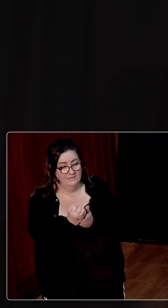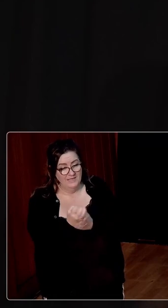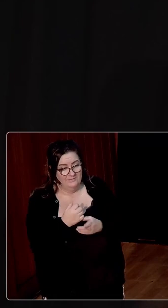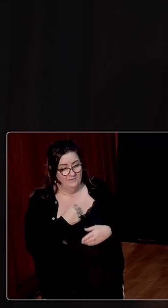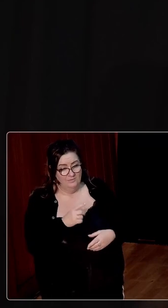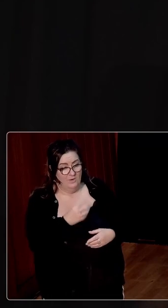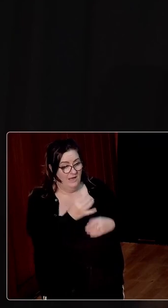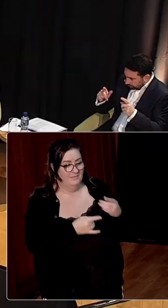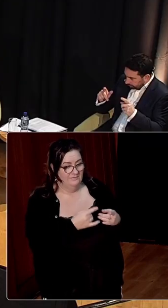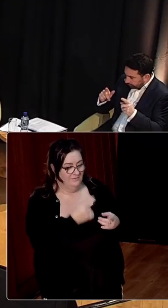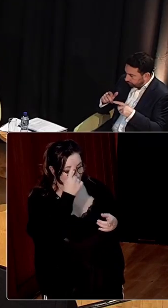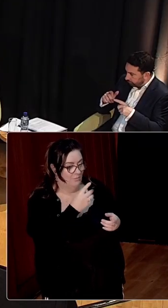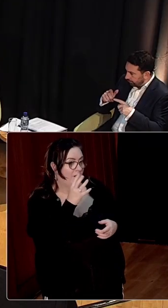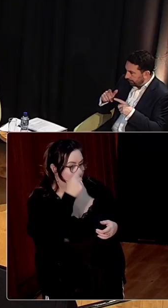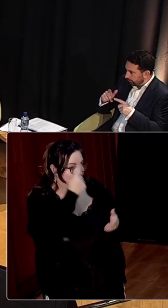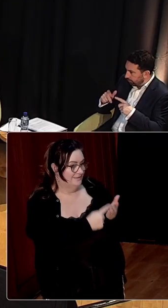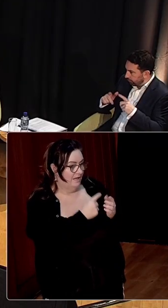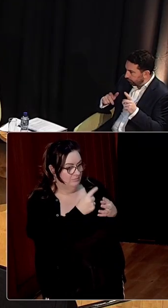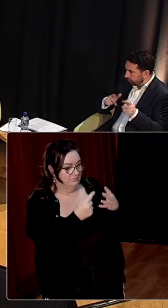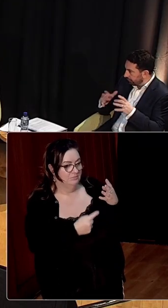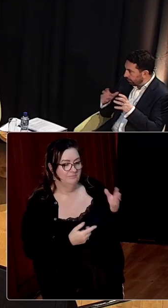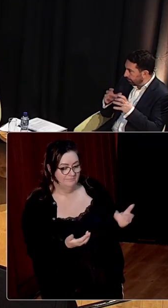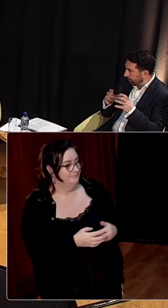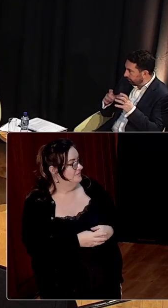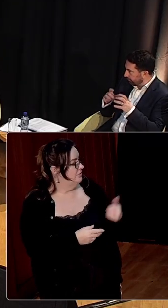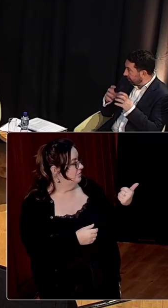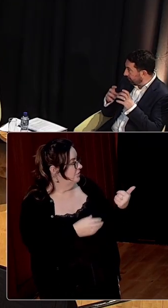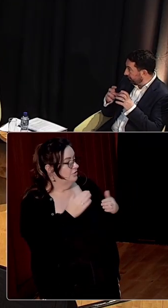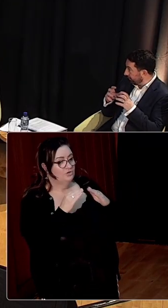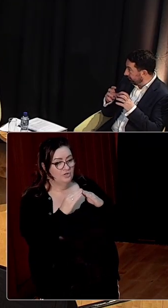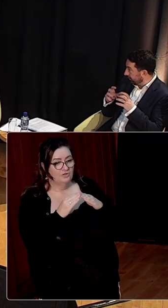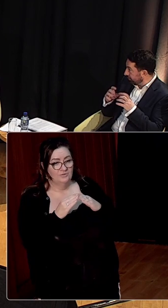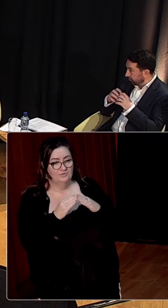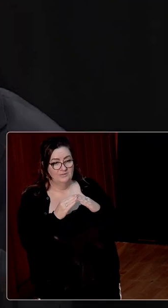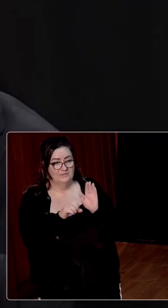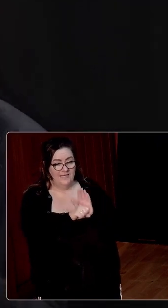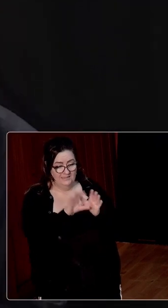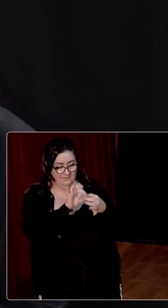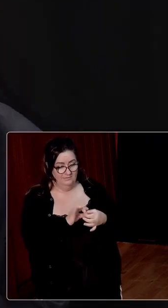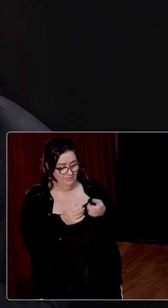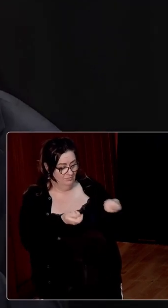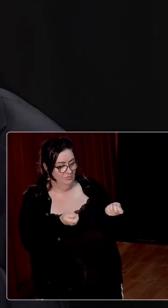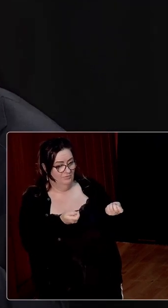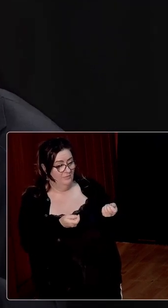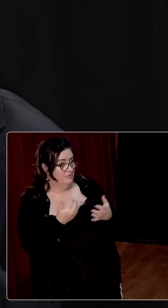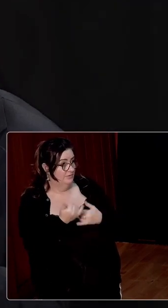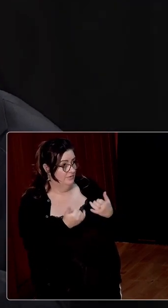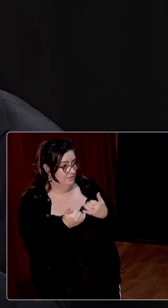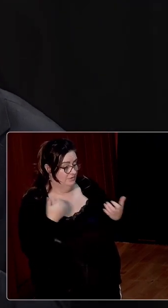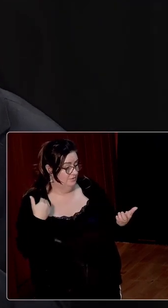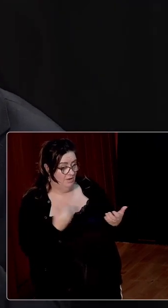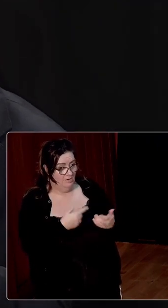Okay. Dahi, your discussion about the role of church and state, mean, obviously, it's dominated, you know, debate here for so many